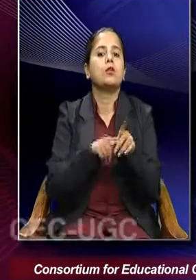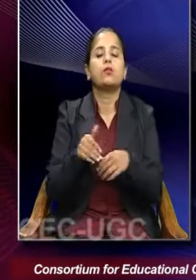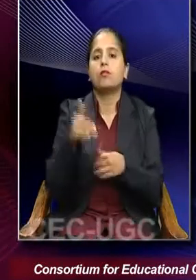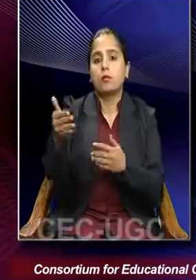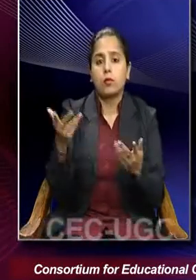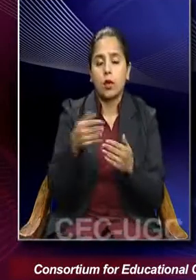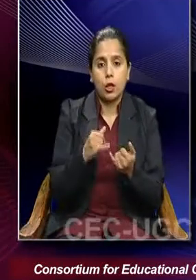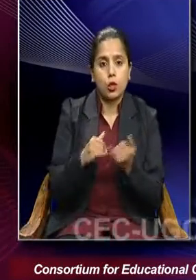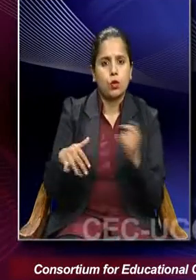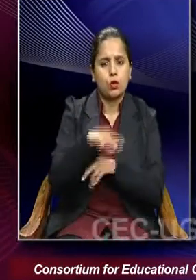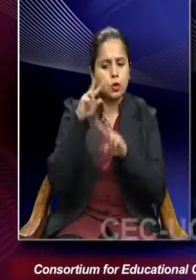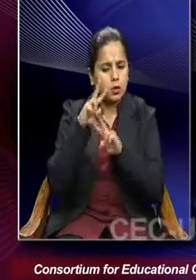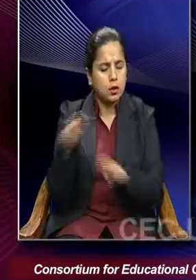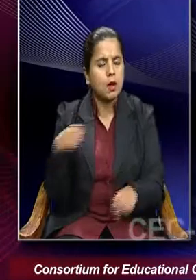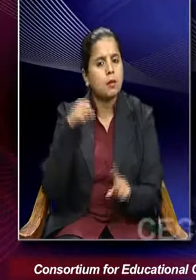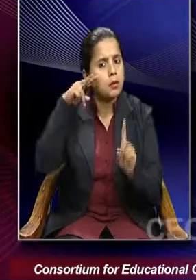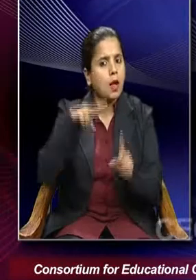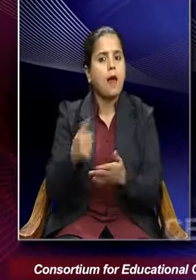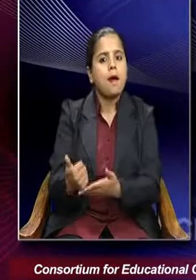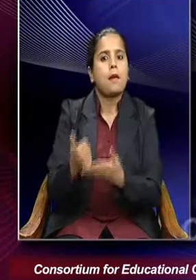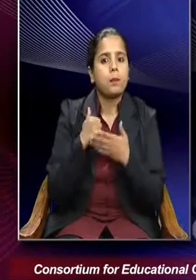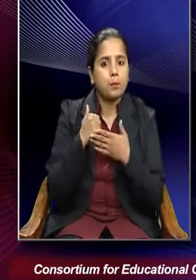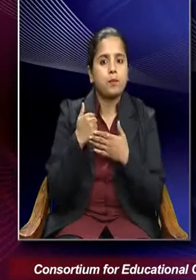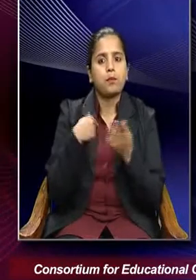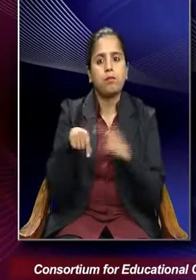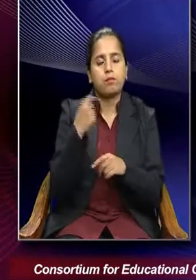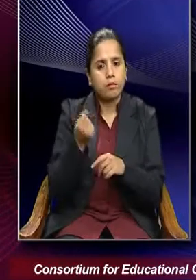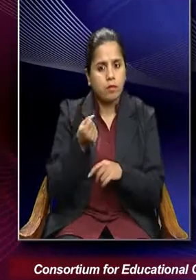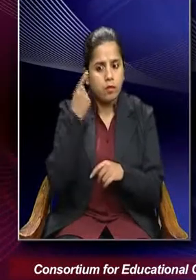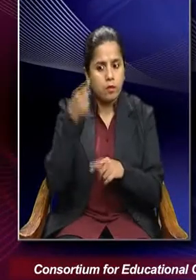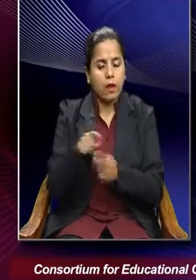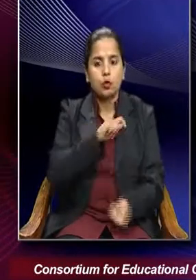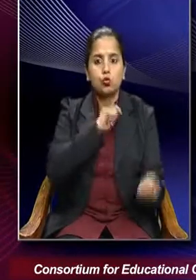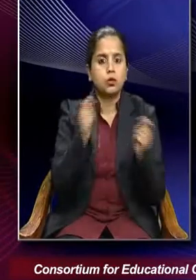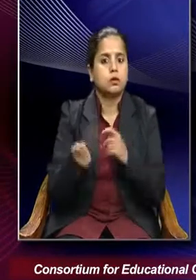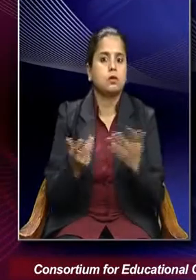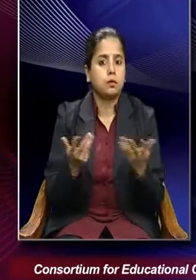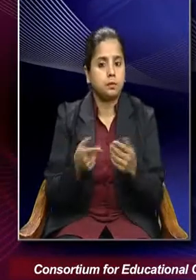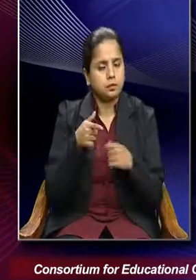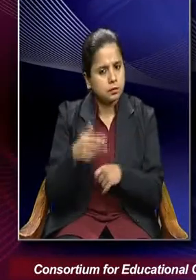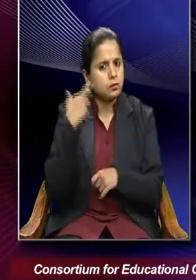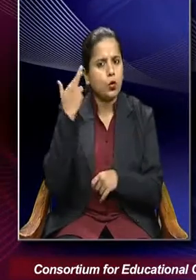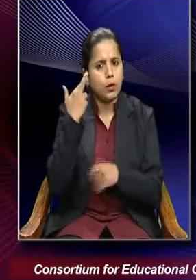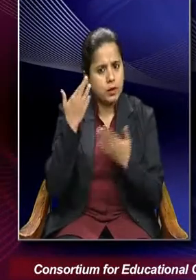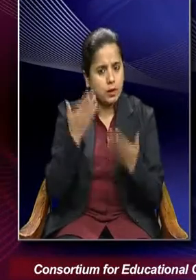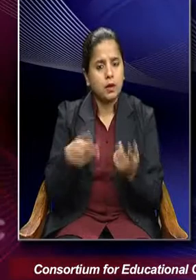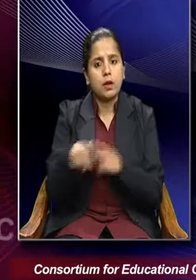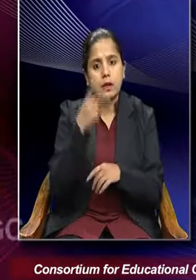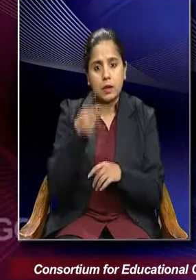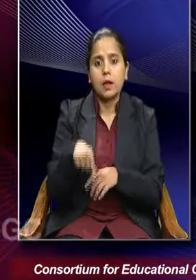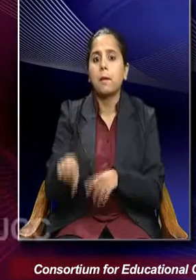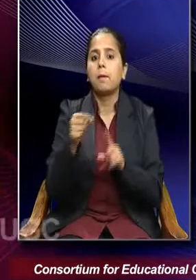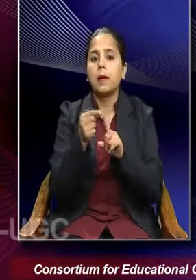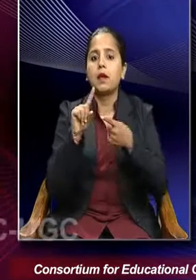Sociological perspective helps us to grapple with that change and therefore according to Peter